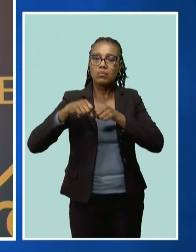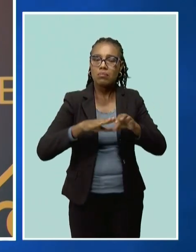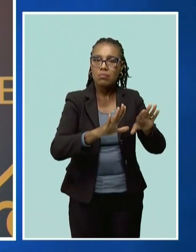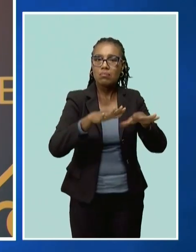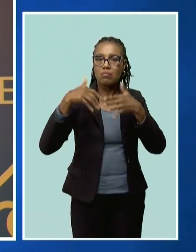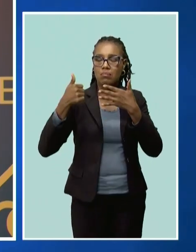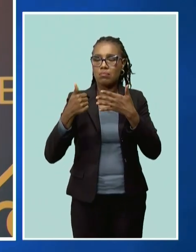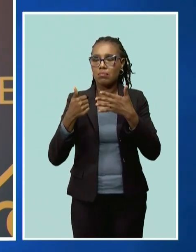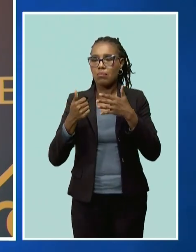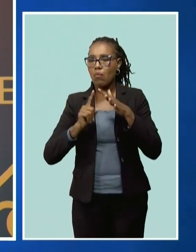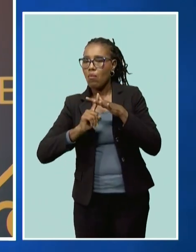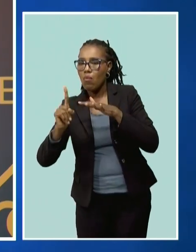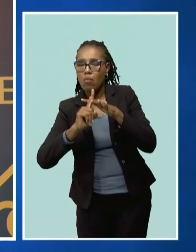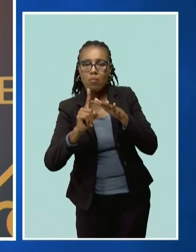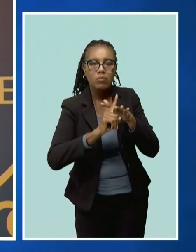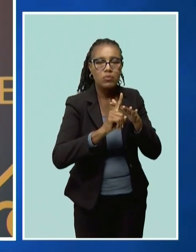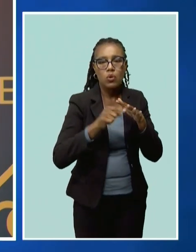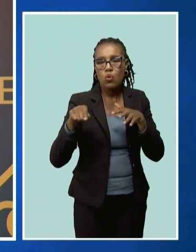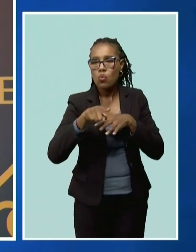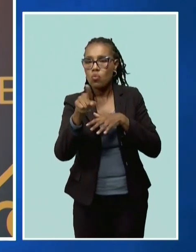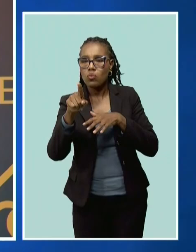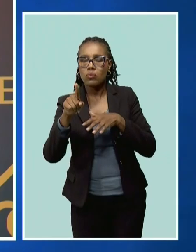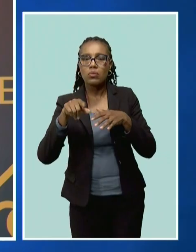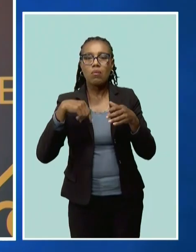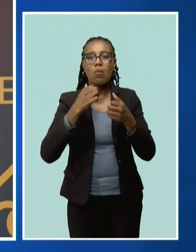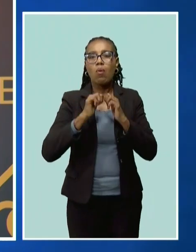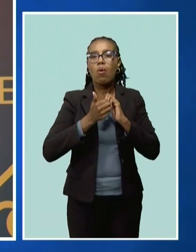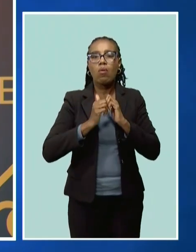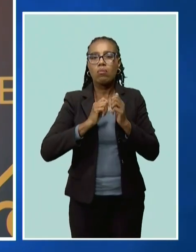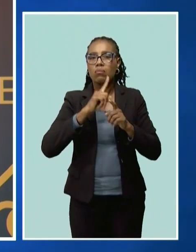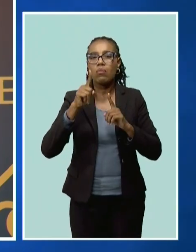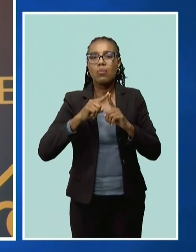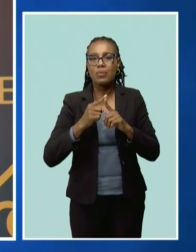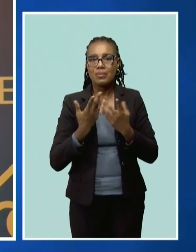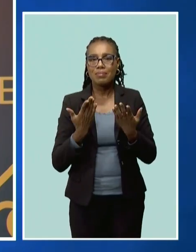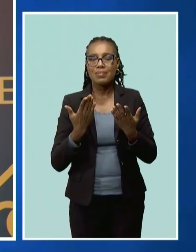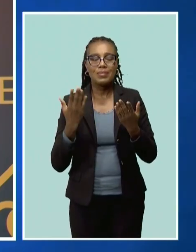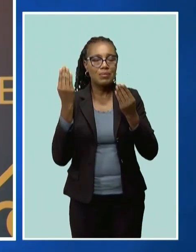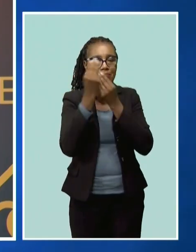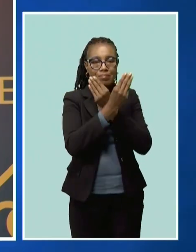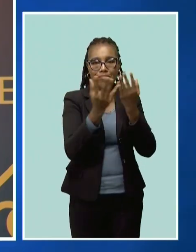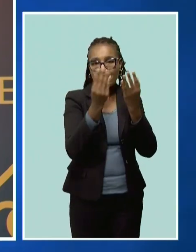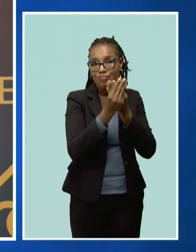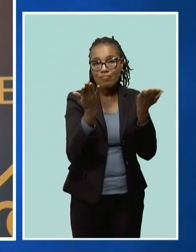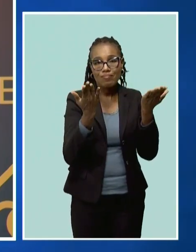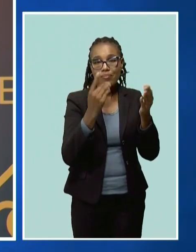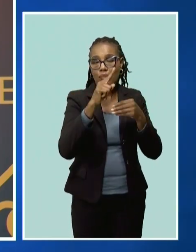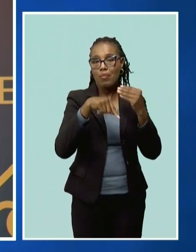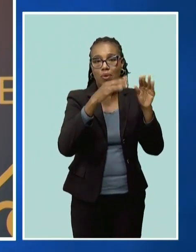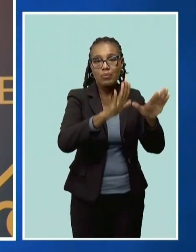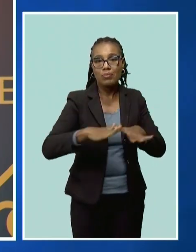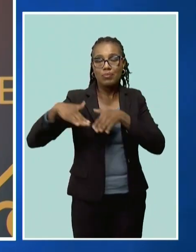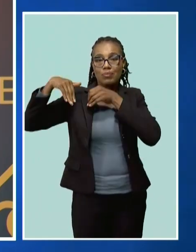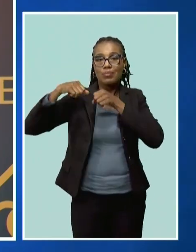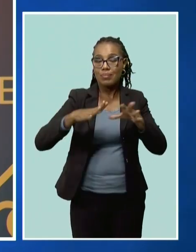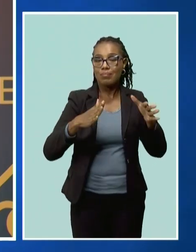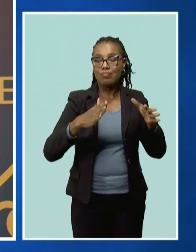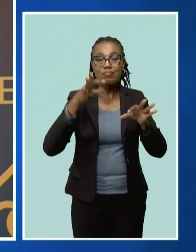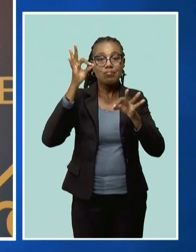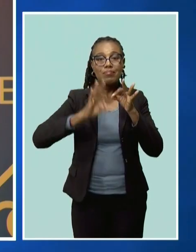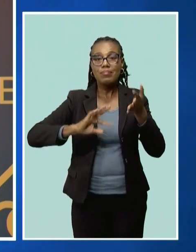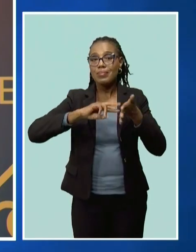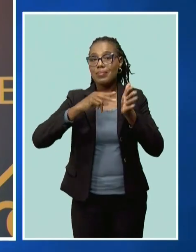maps and publicly displaying tsunami information. Simply put, it means